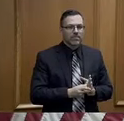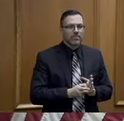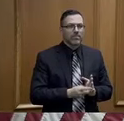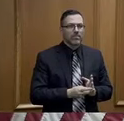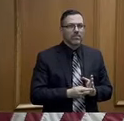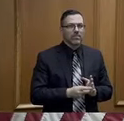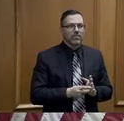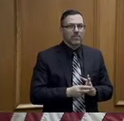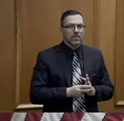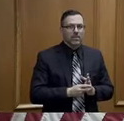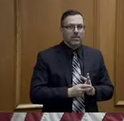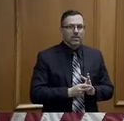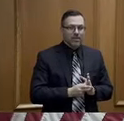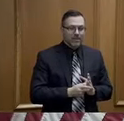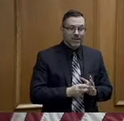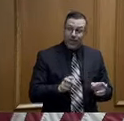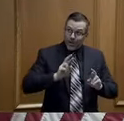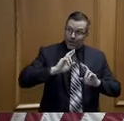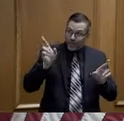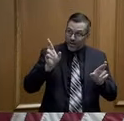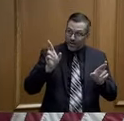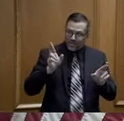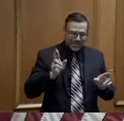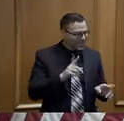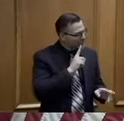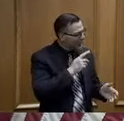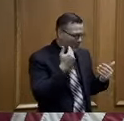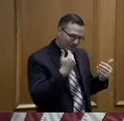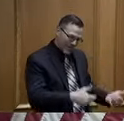Okay, are you ready? Give it a shot.